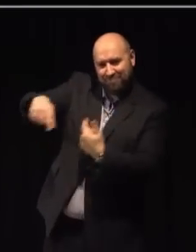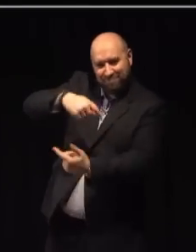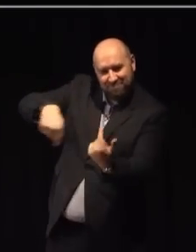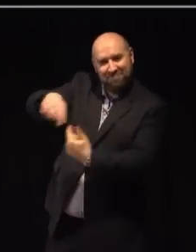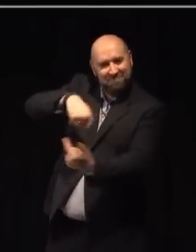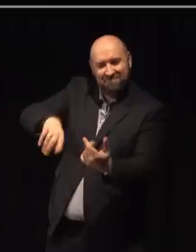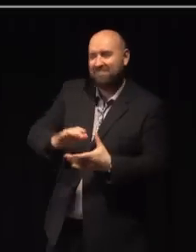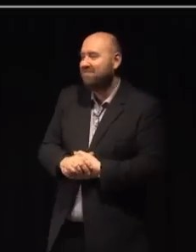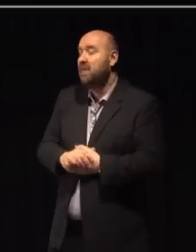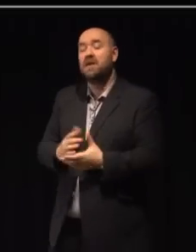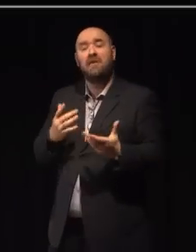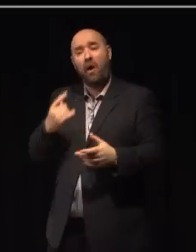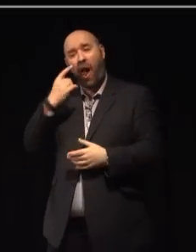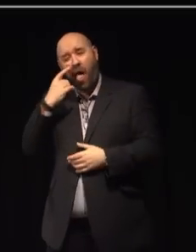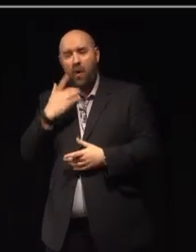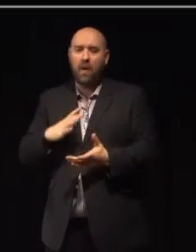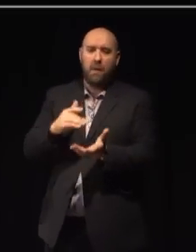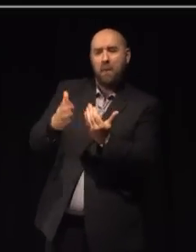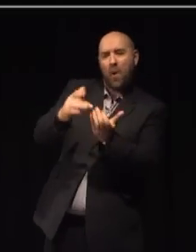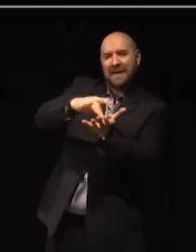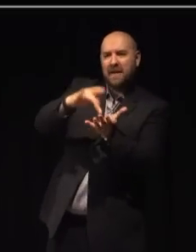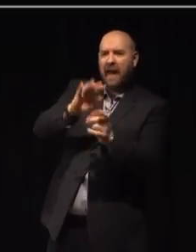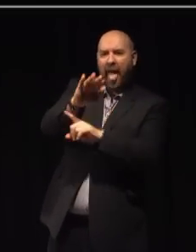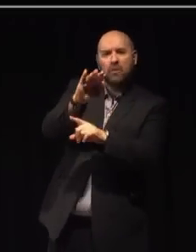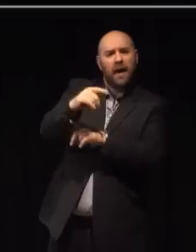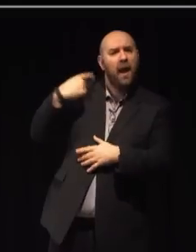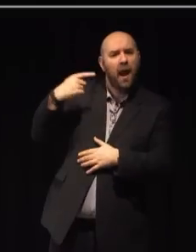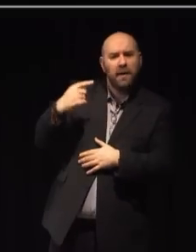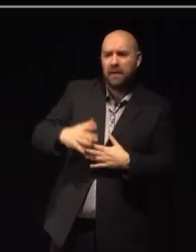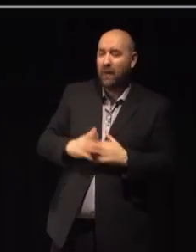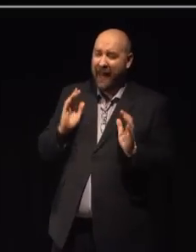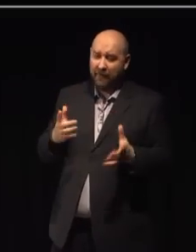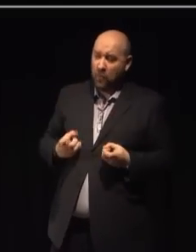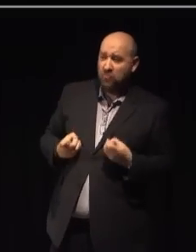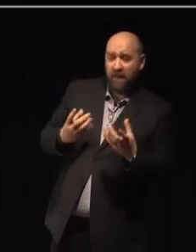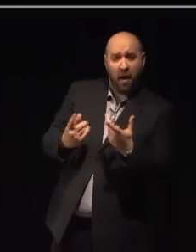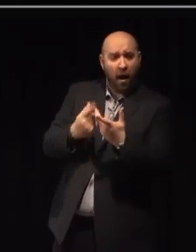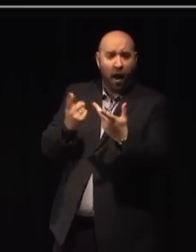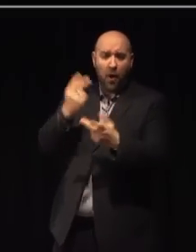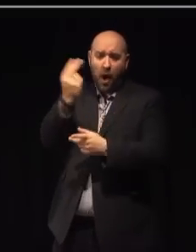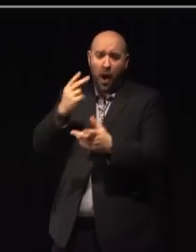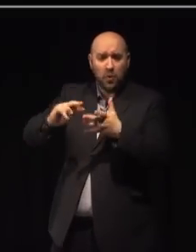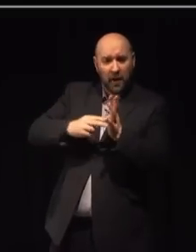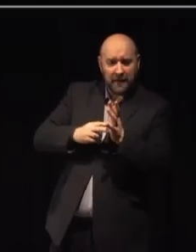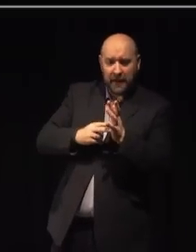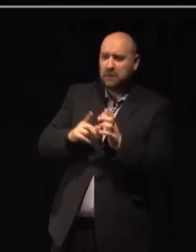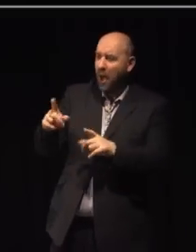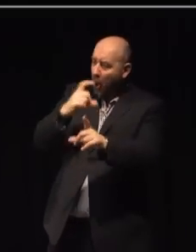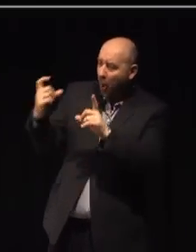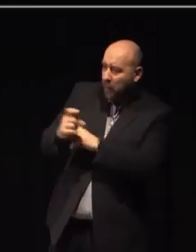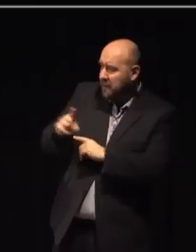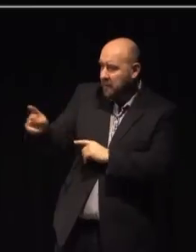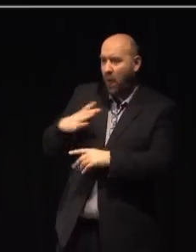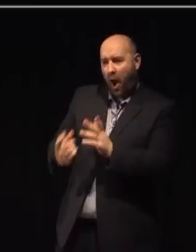So as we look to invest in more centres outside London, we have to provide other arts organisations and communities with the opportunity